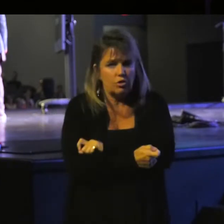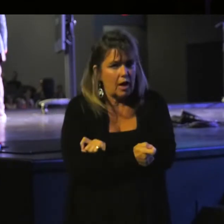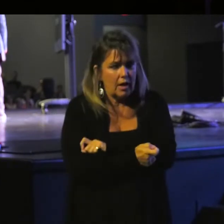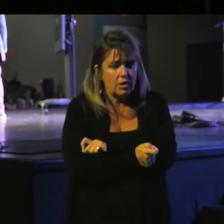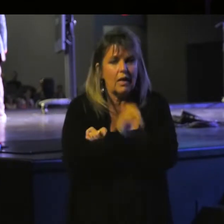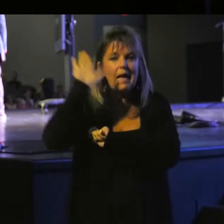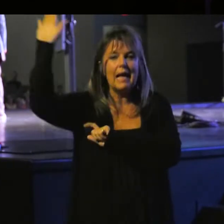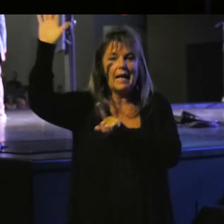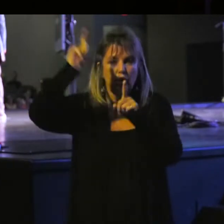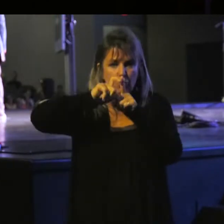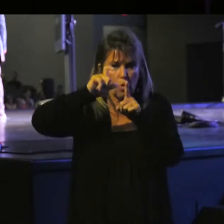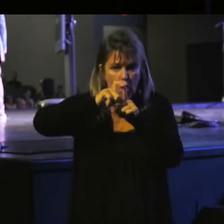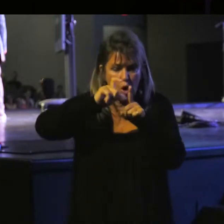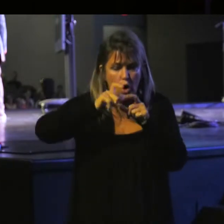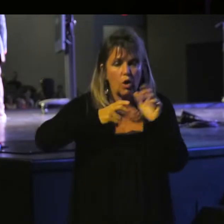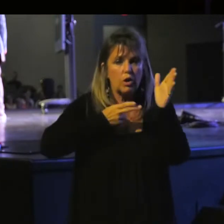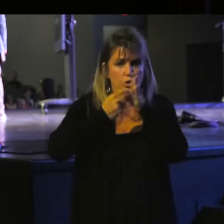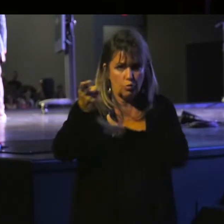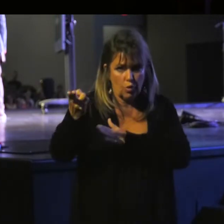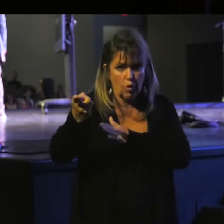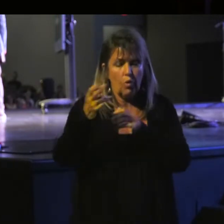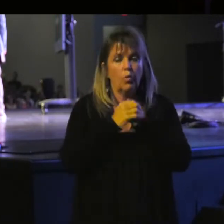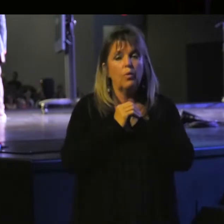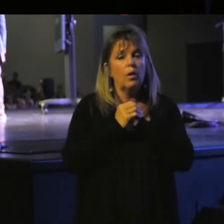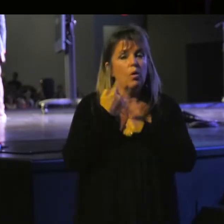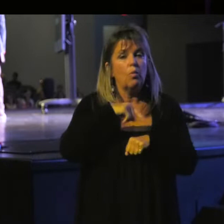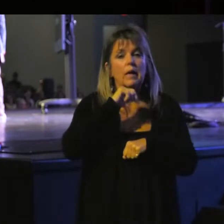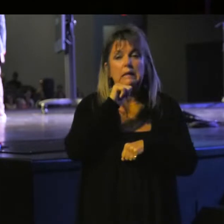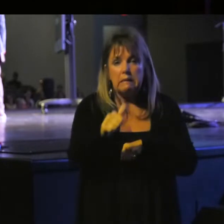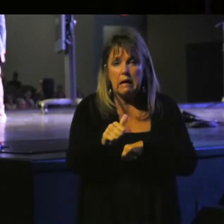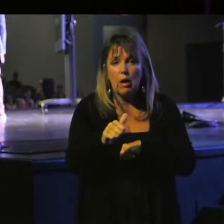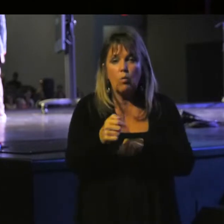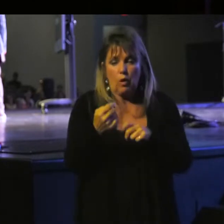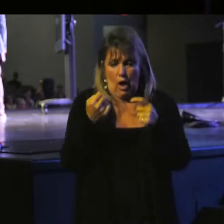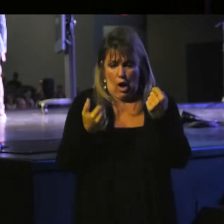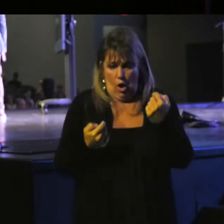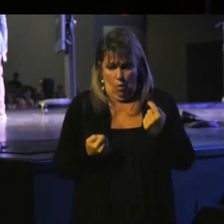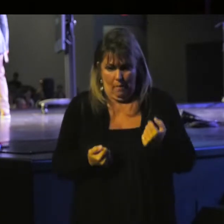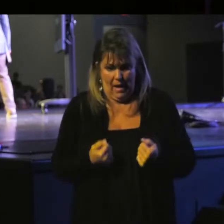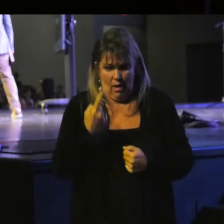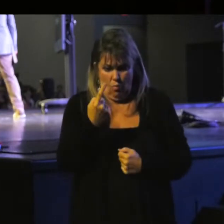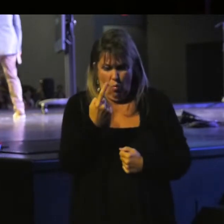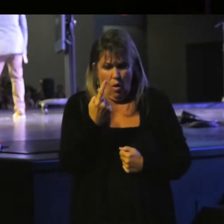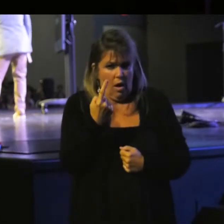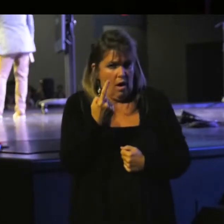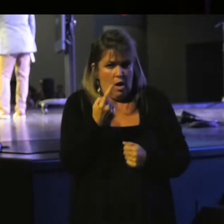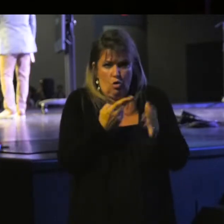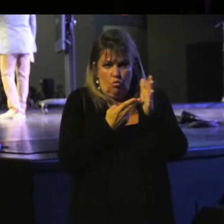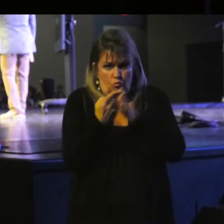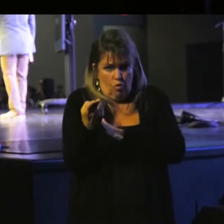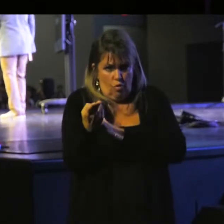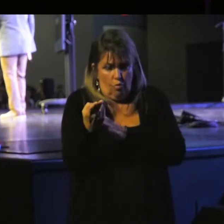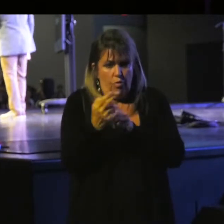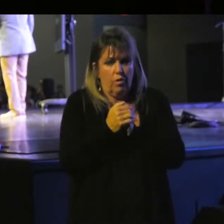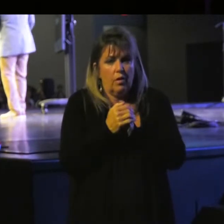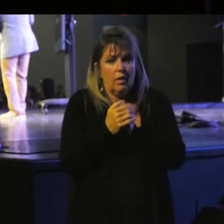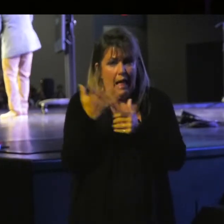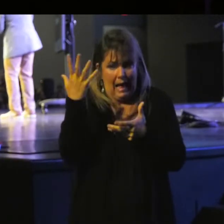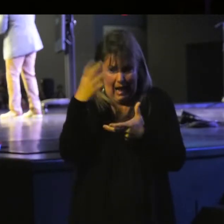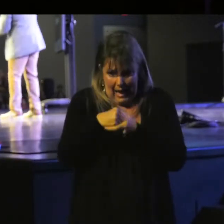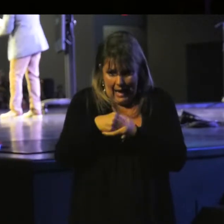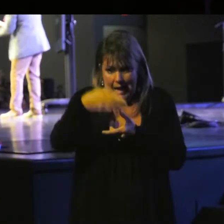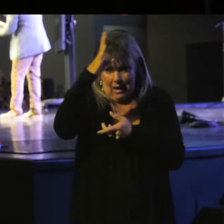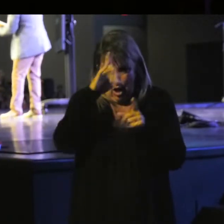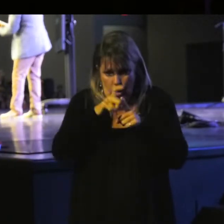His word is true and we don't omit one single truth within it.